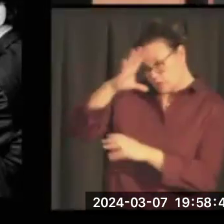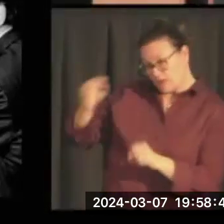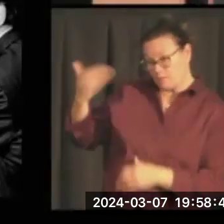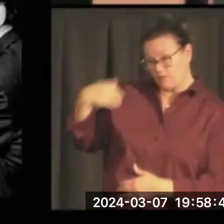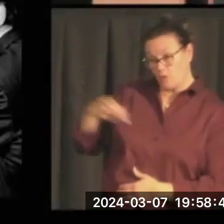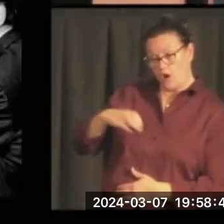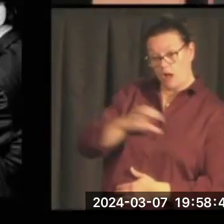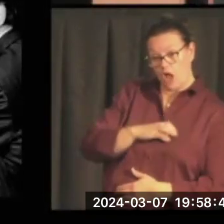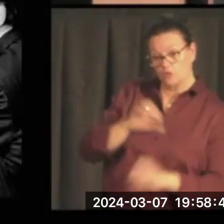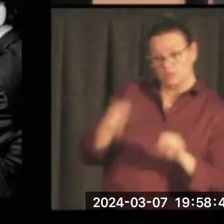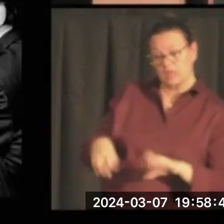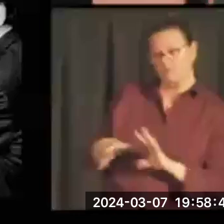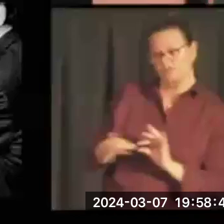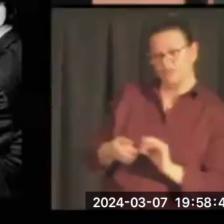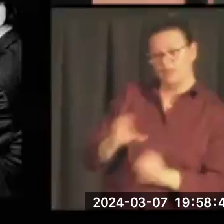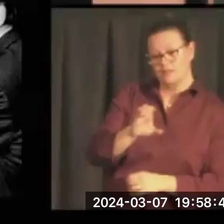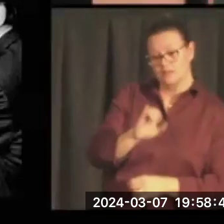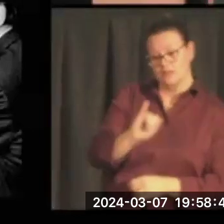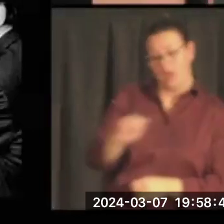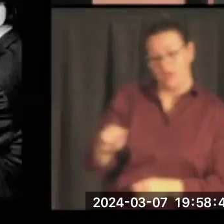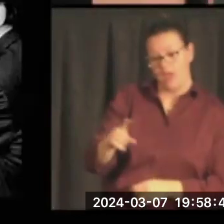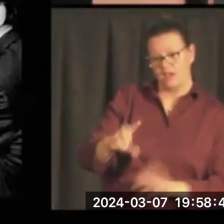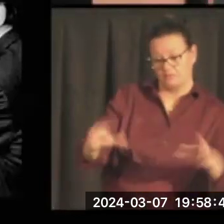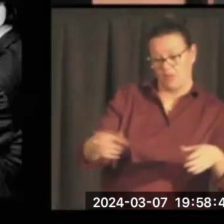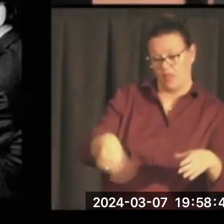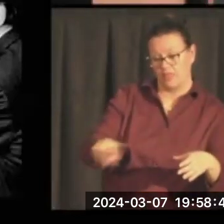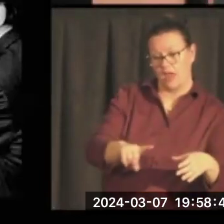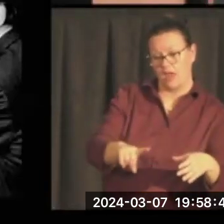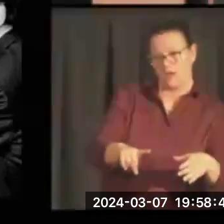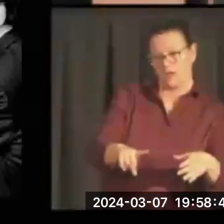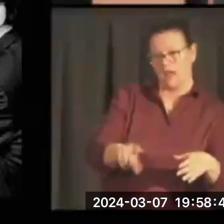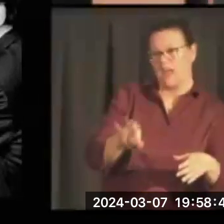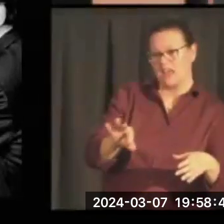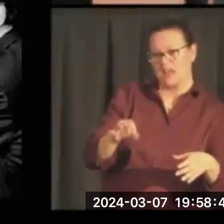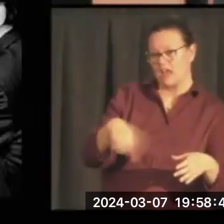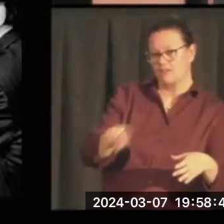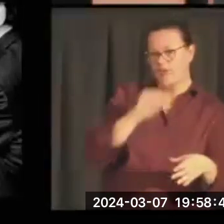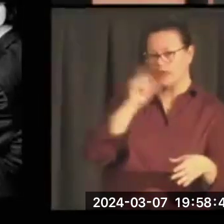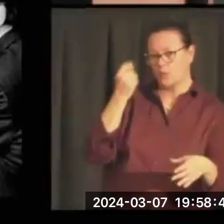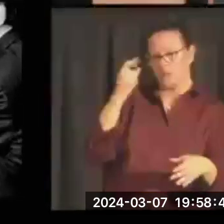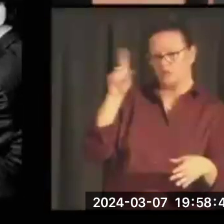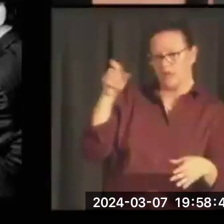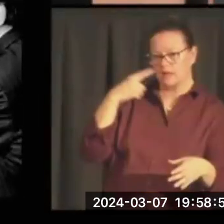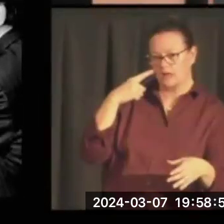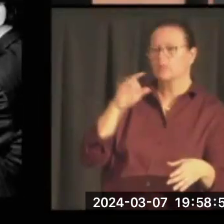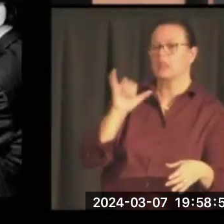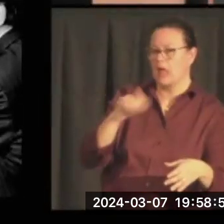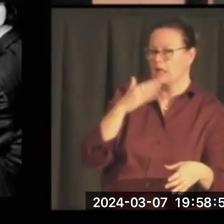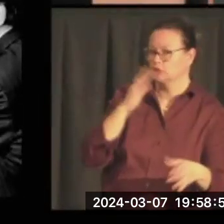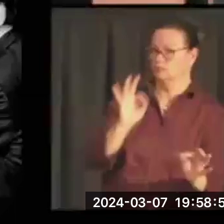insofar as the intelligence agencies are concerned, the less they knew about such questions, the better.